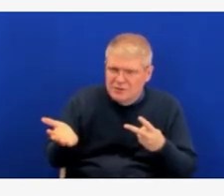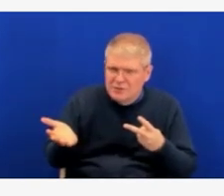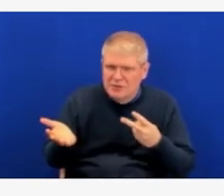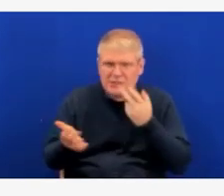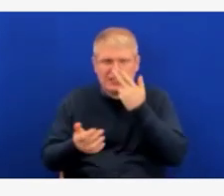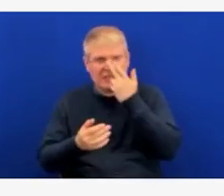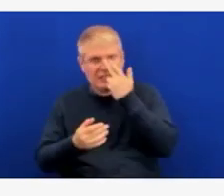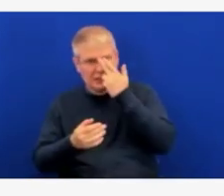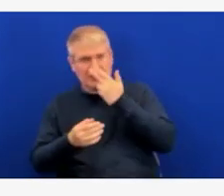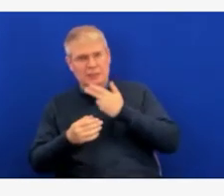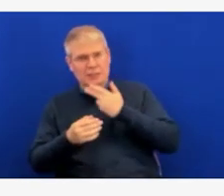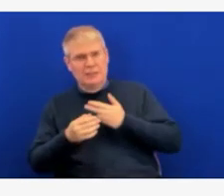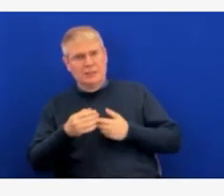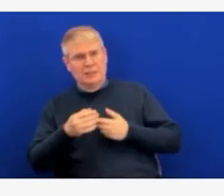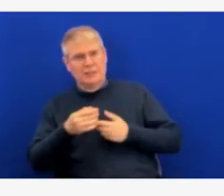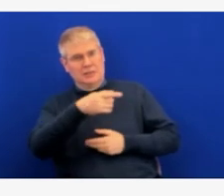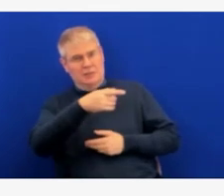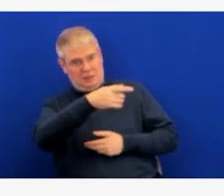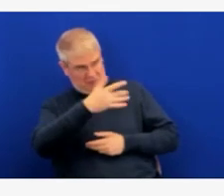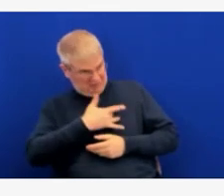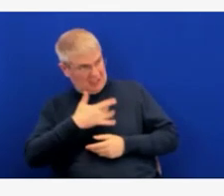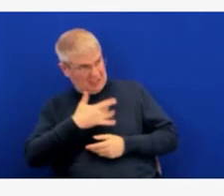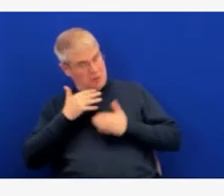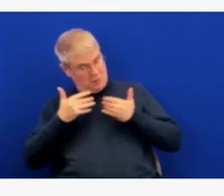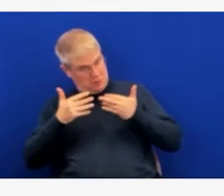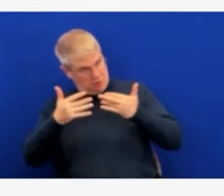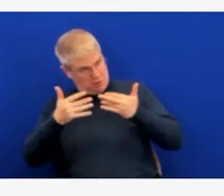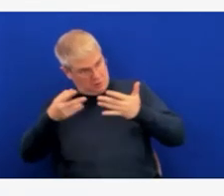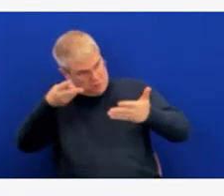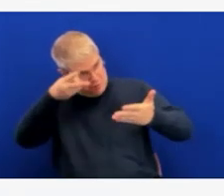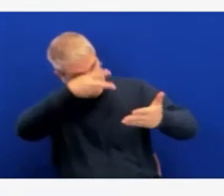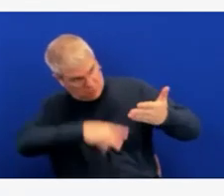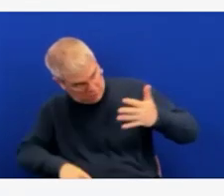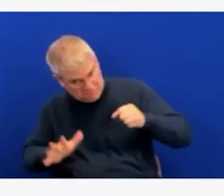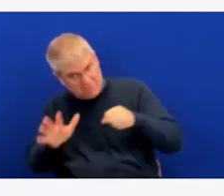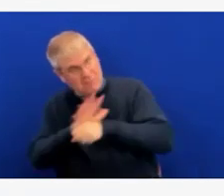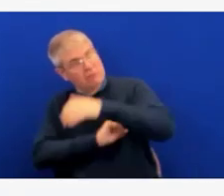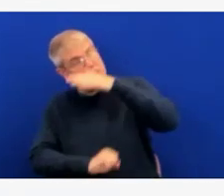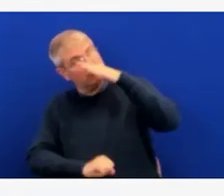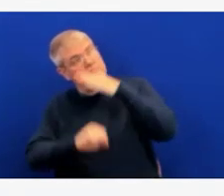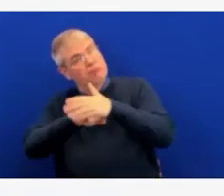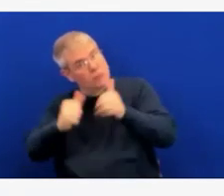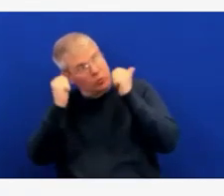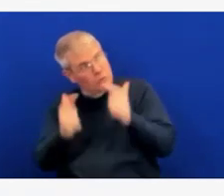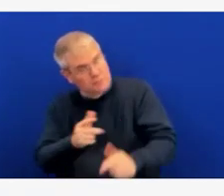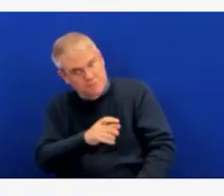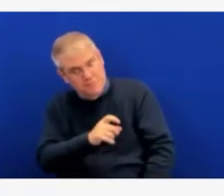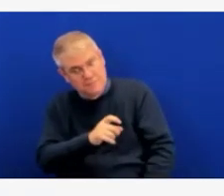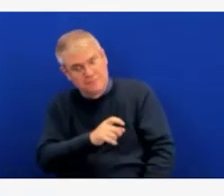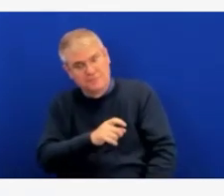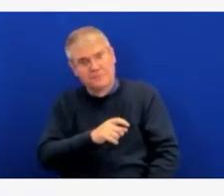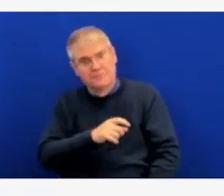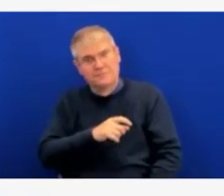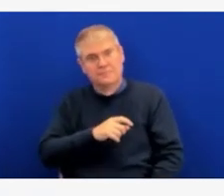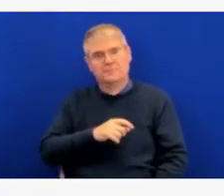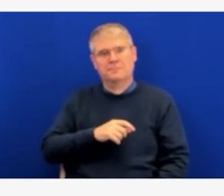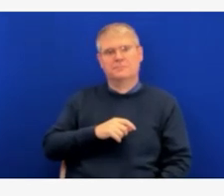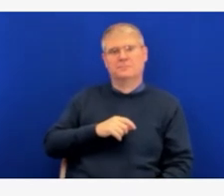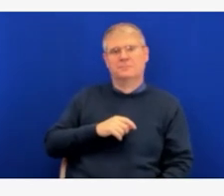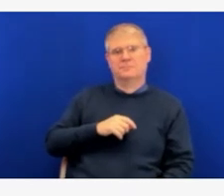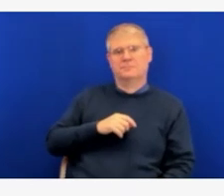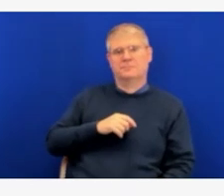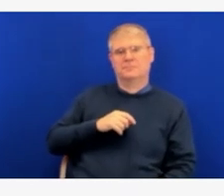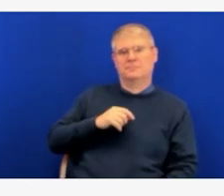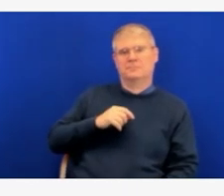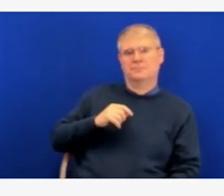fully protective? And I would like to phone a friend. Can we, Dr.